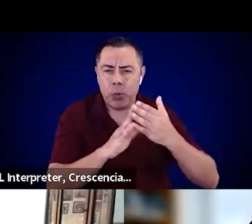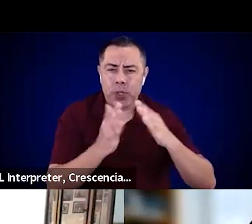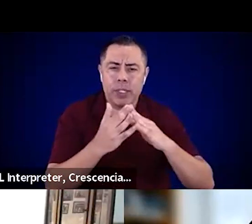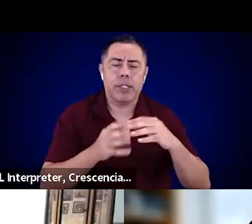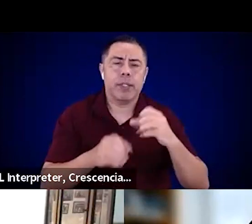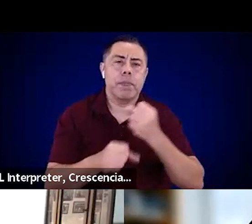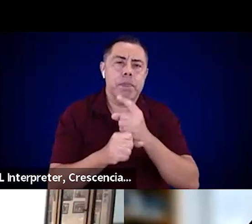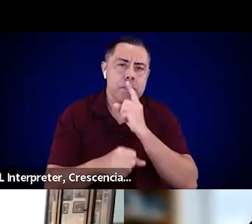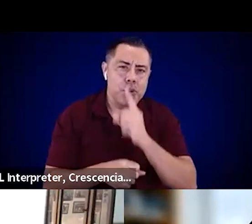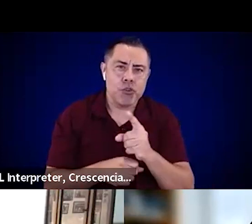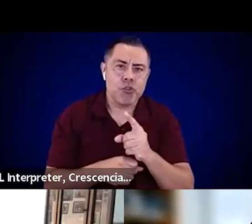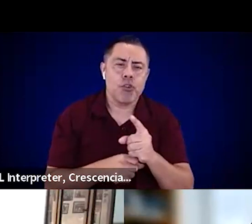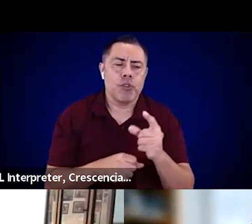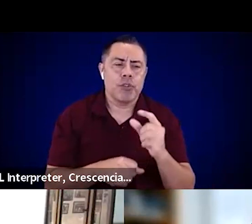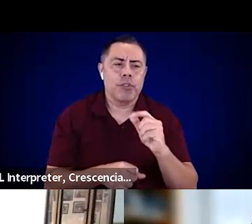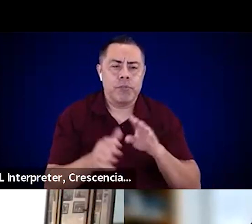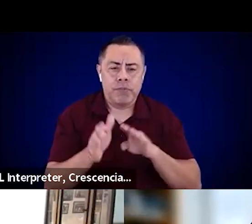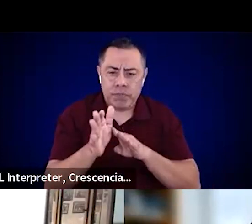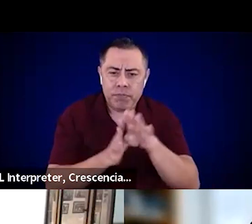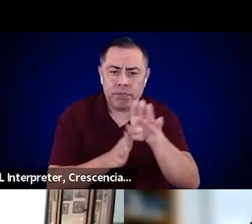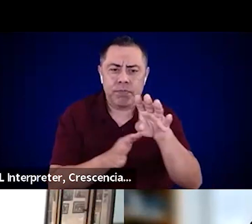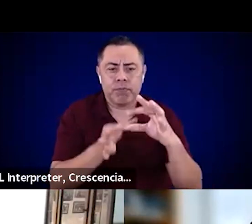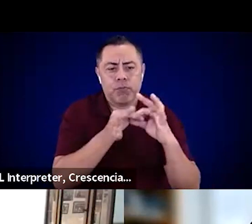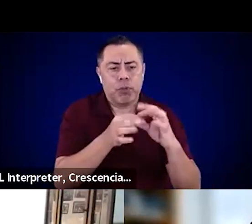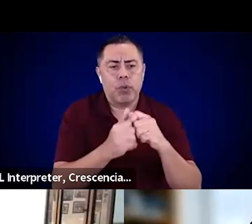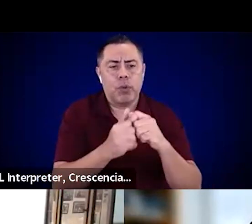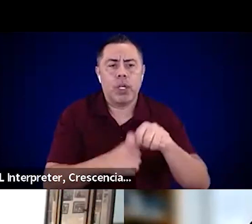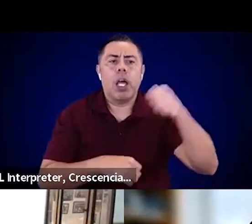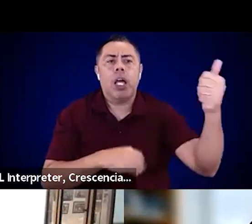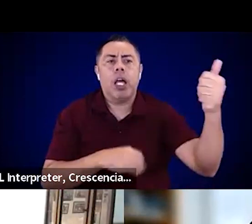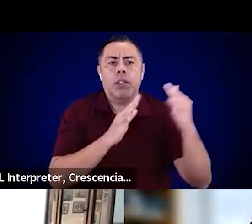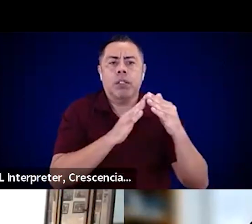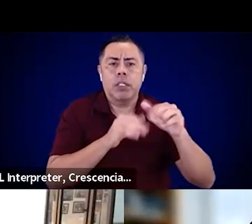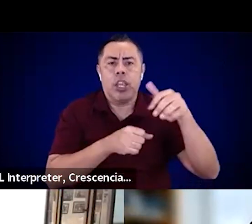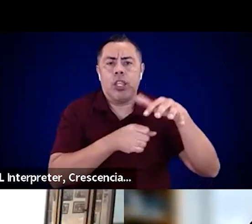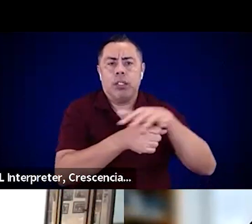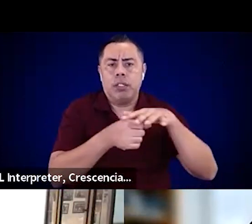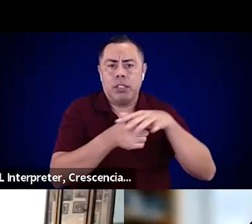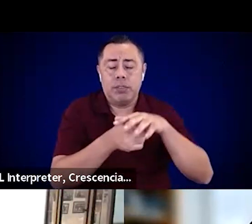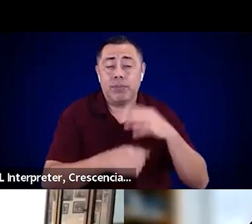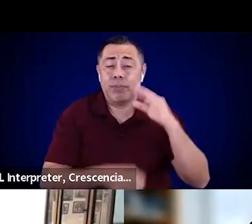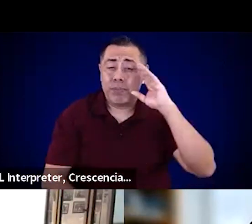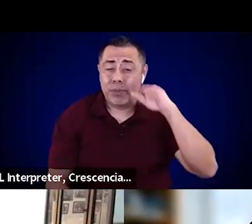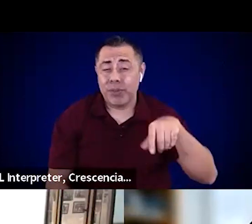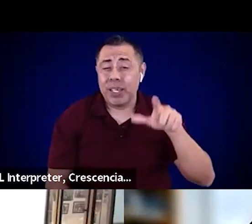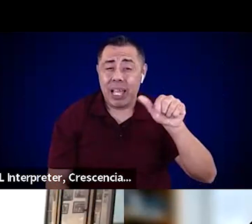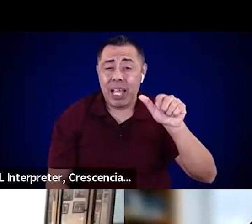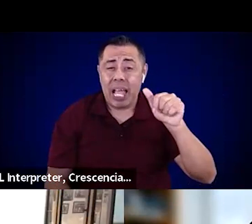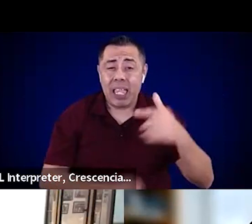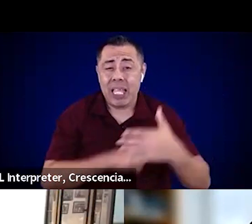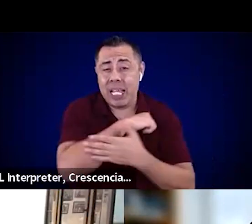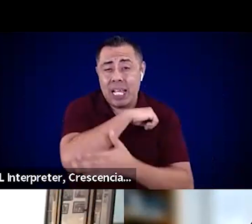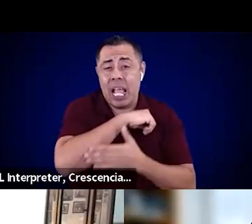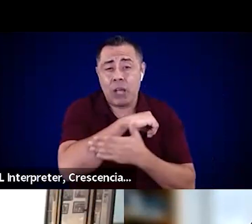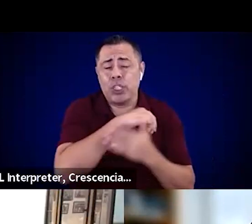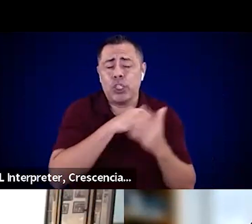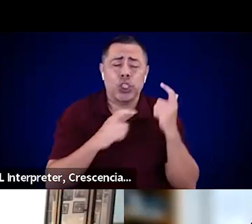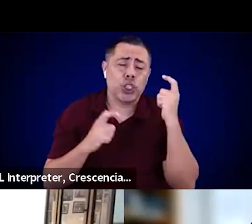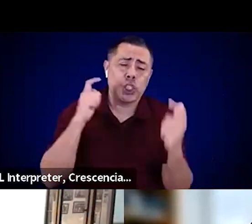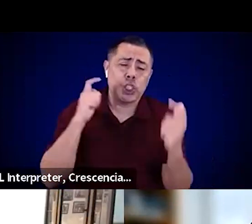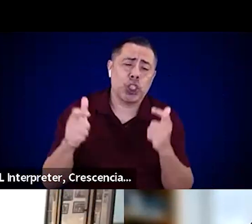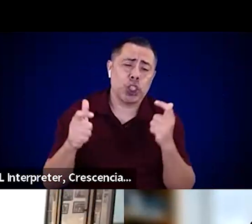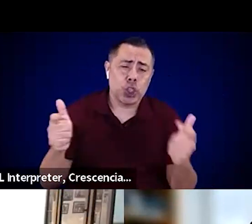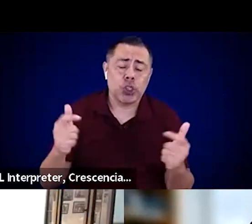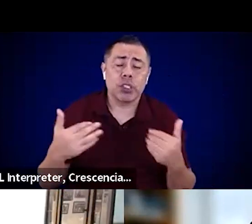you've got relationships with other jurisdictions. LA County is huge. A lot of people come into